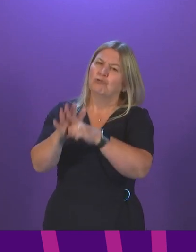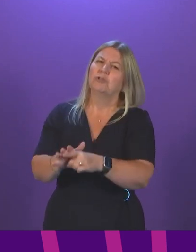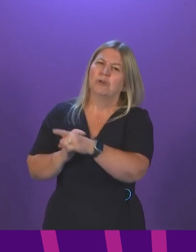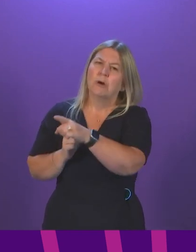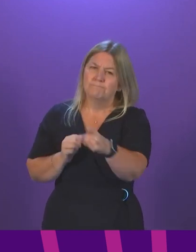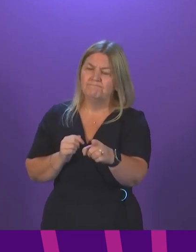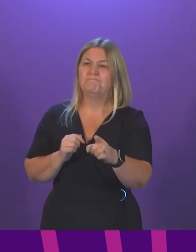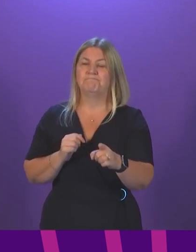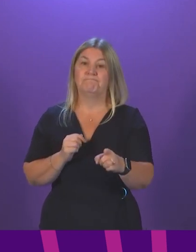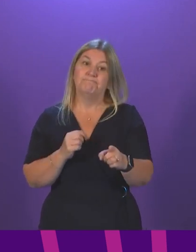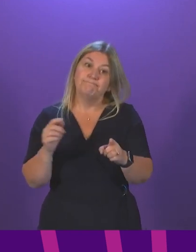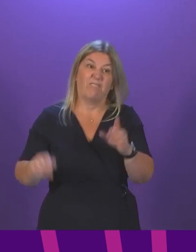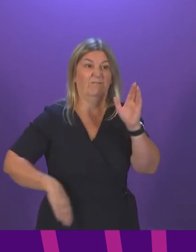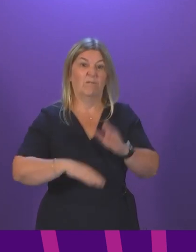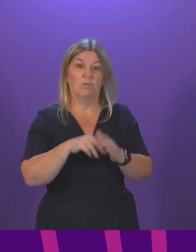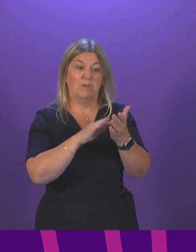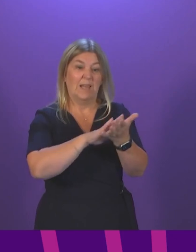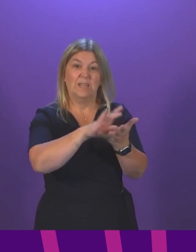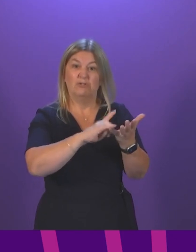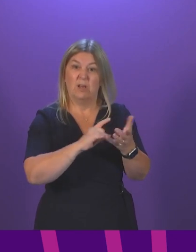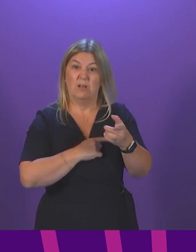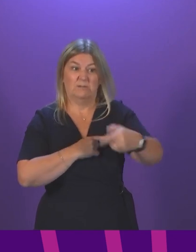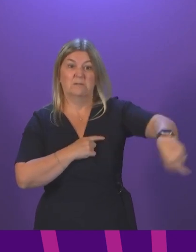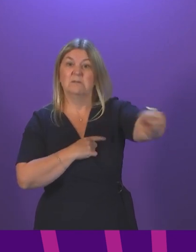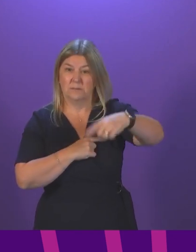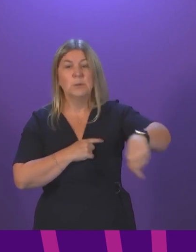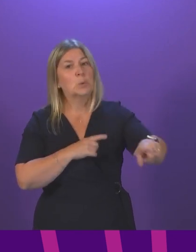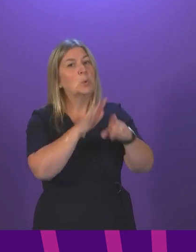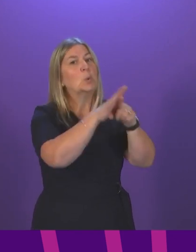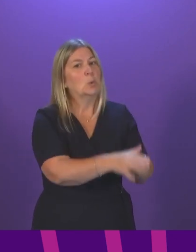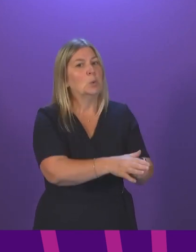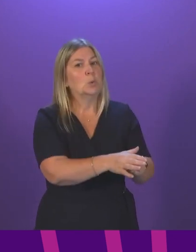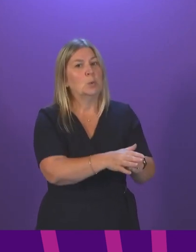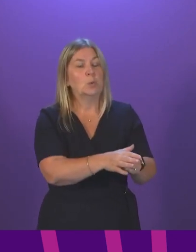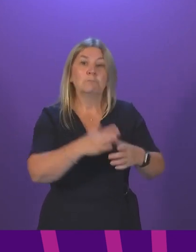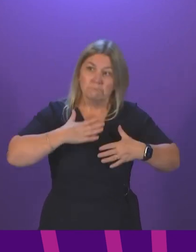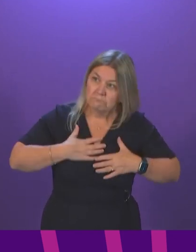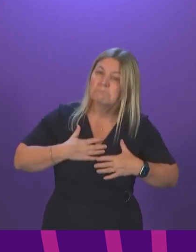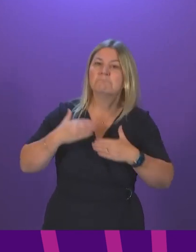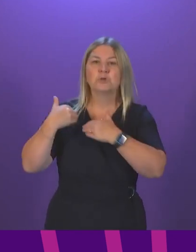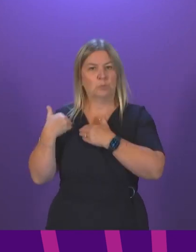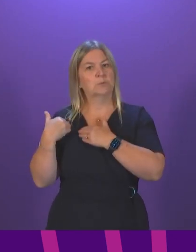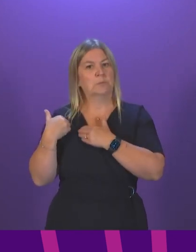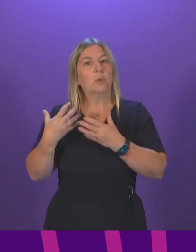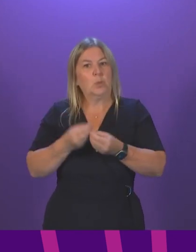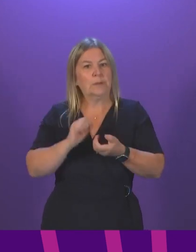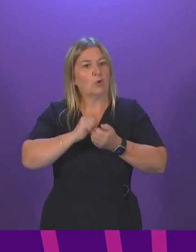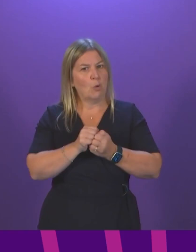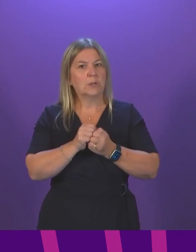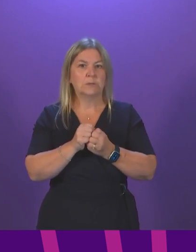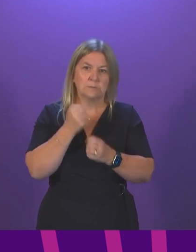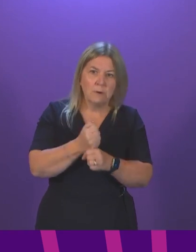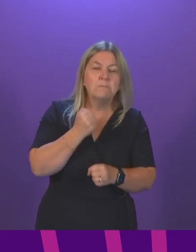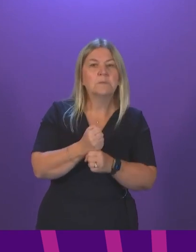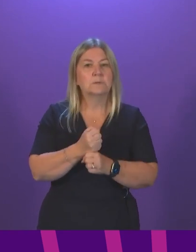on all parts of our national health service. It is incumbent on me as First Minister with all of my colleagues across government to support the service as it